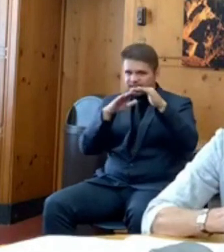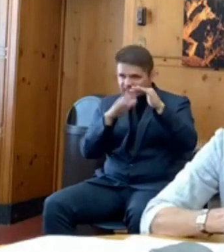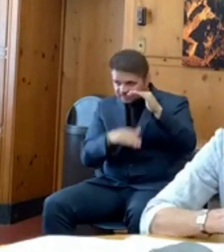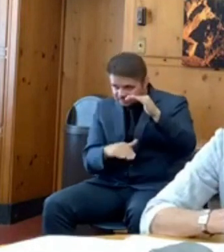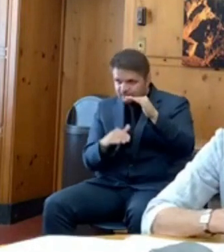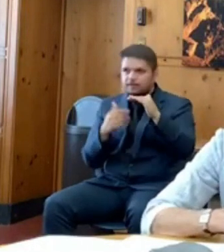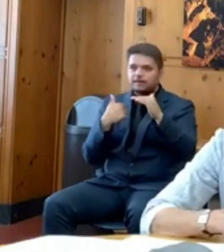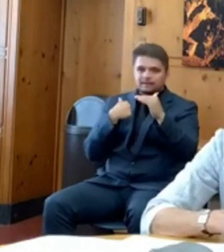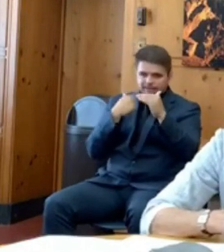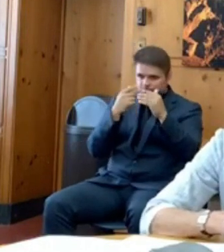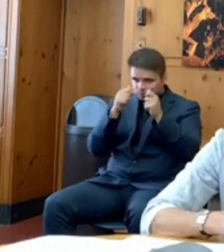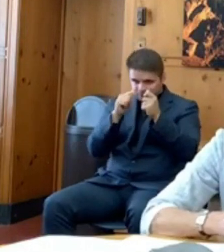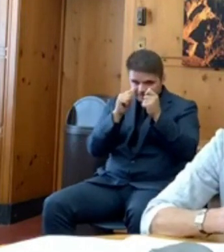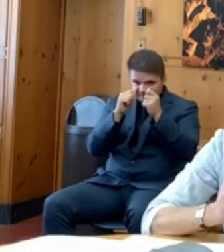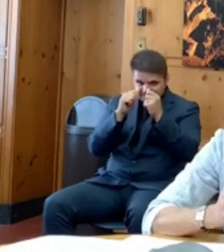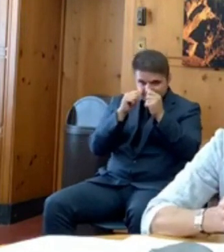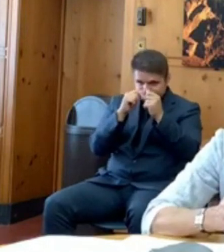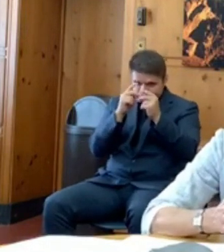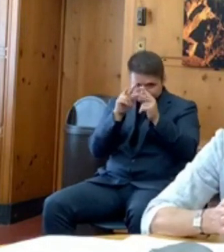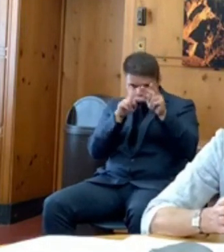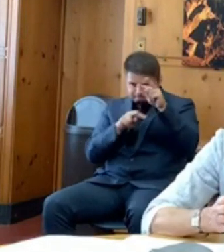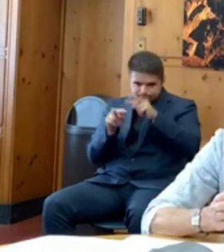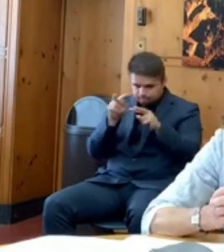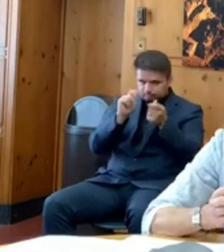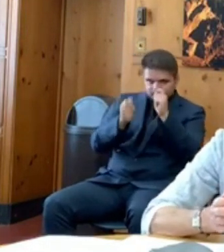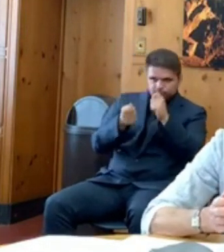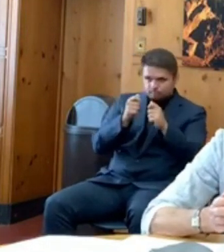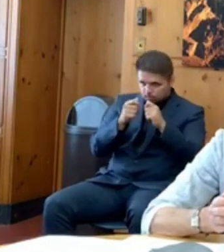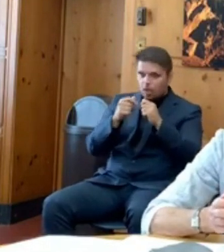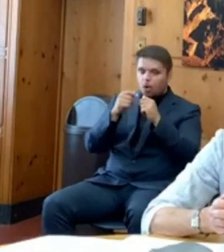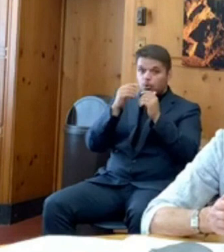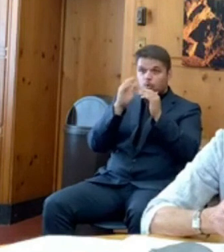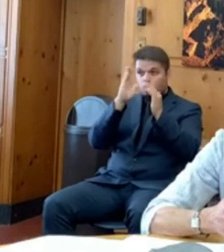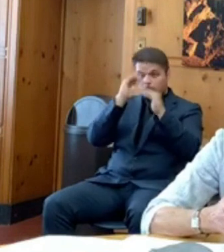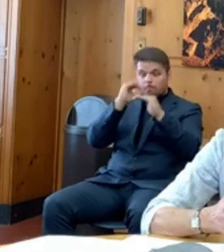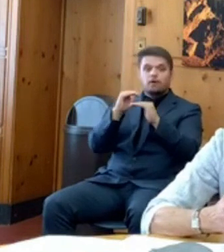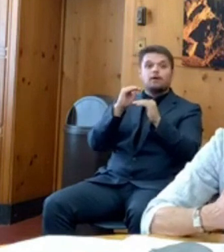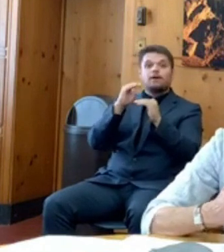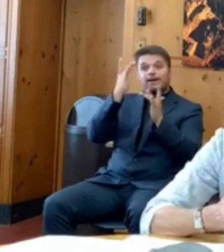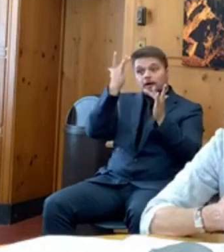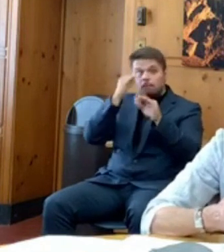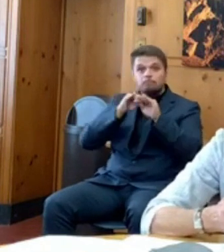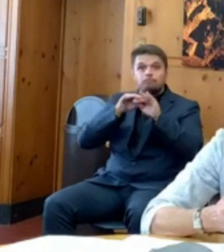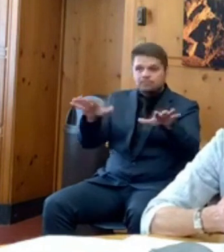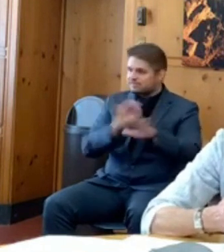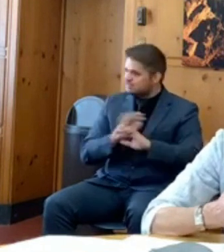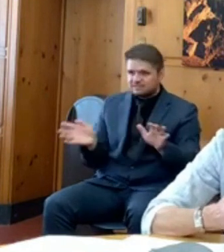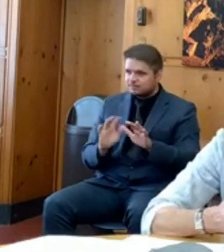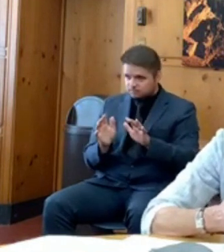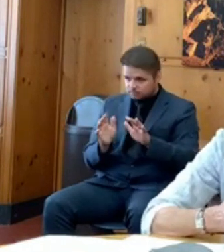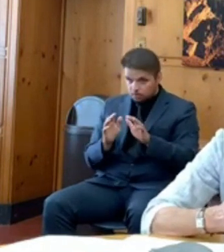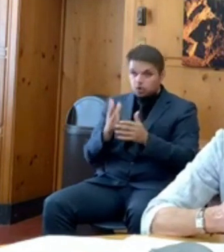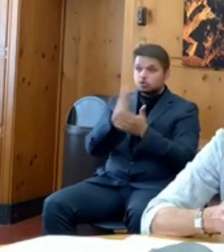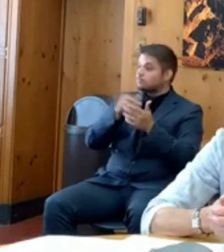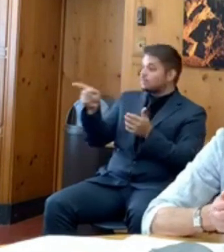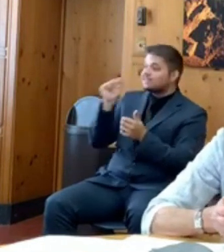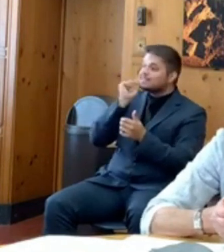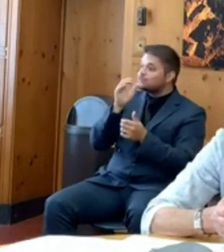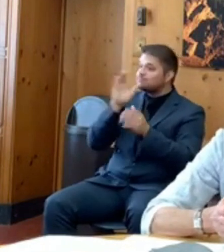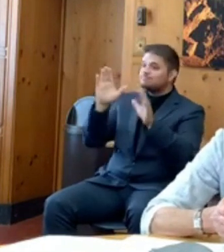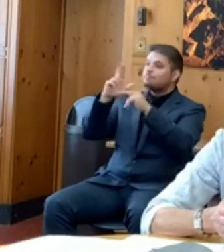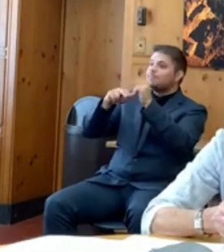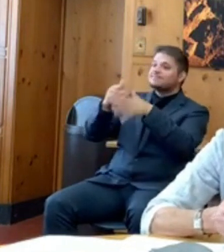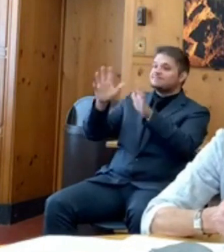to keep the virus rates down and to protect our elderly citizens, our folks living in nursing homes,